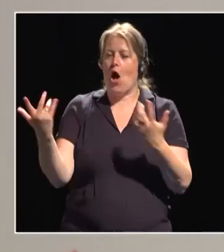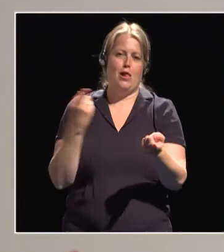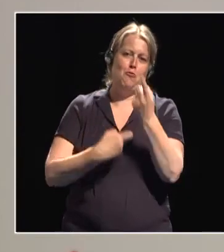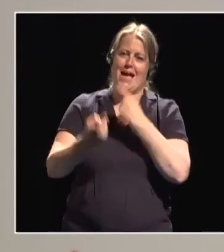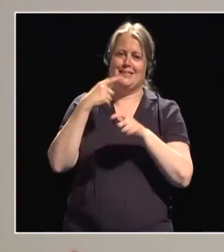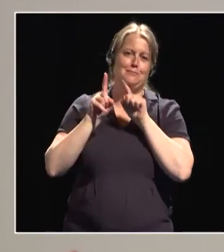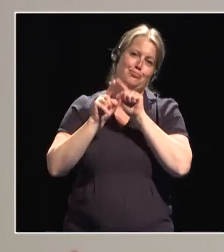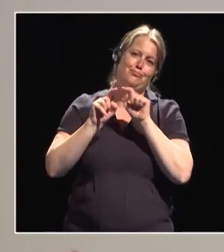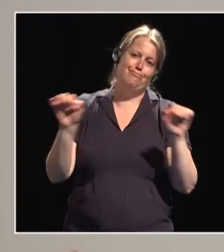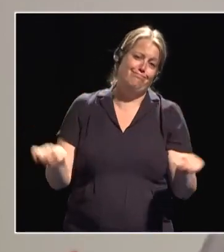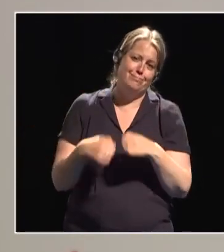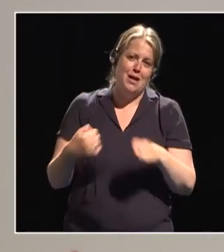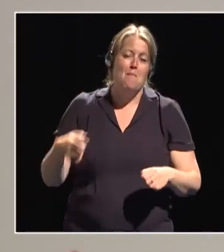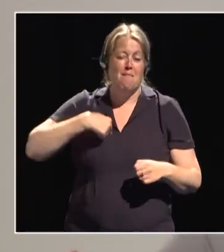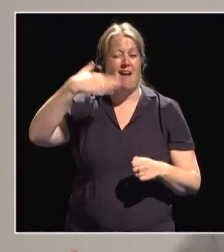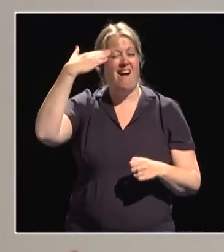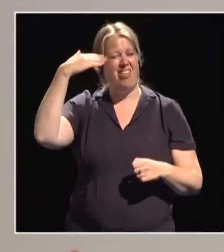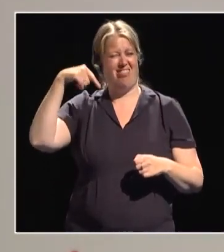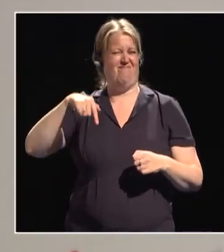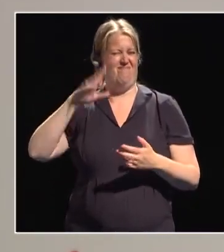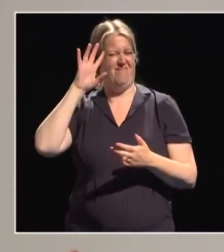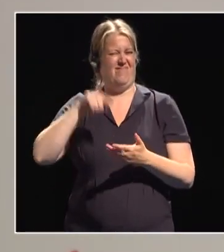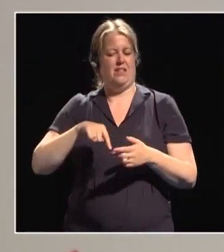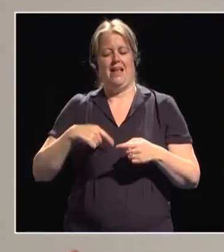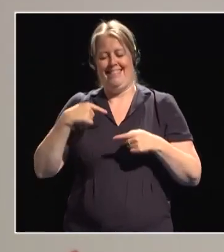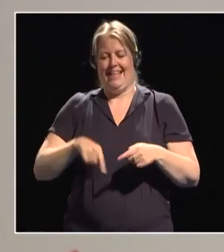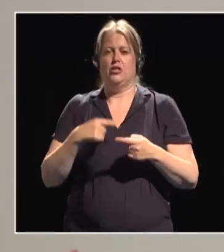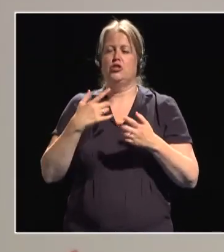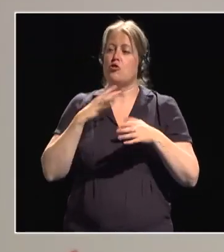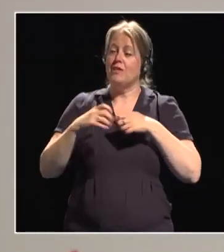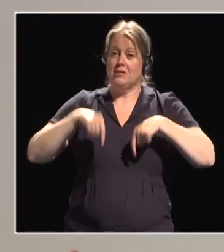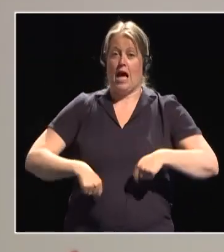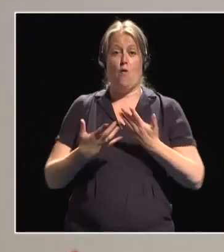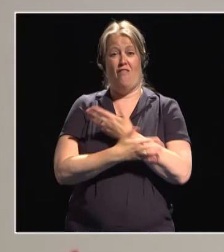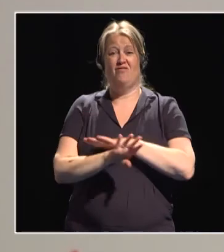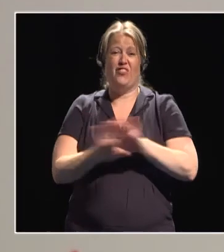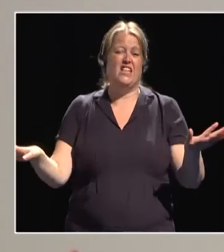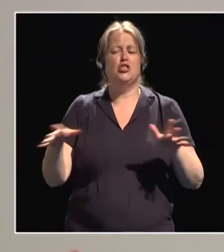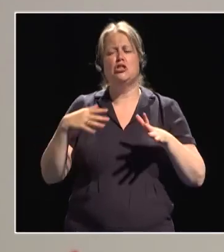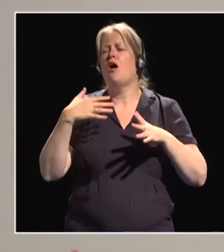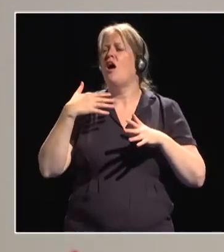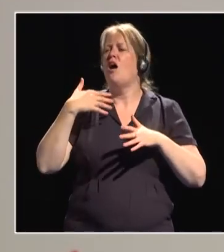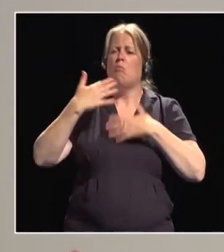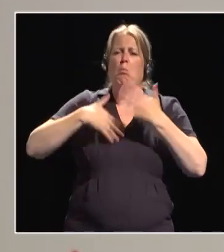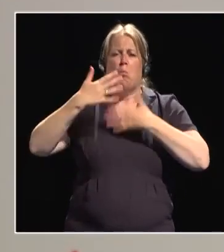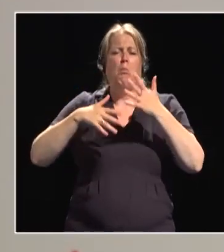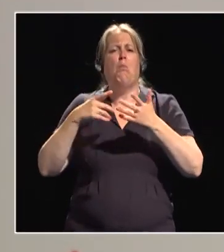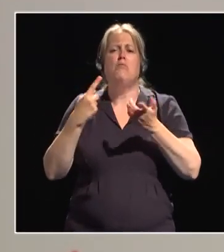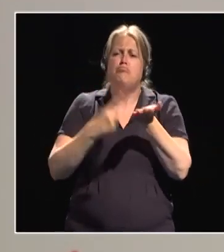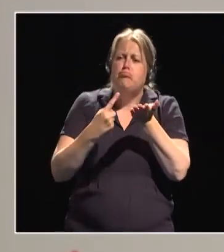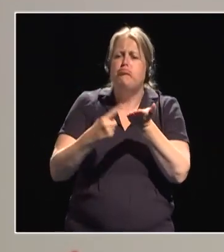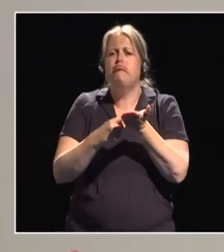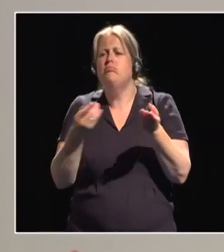this is just an ongoing conversation and we will continue in other set-up, other spaces